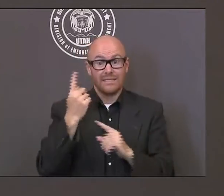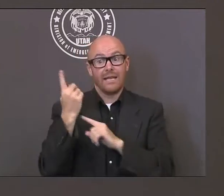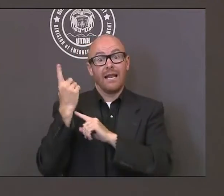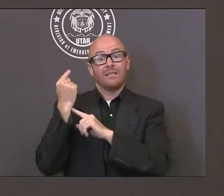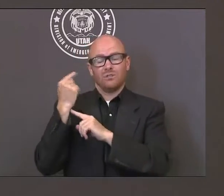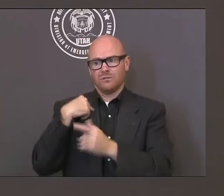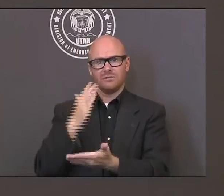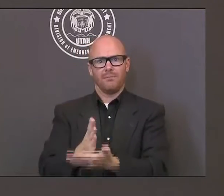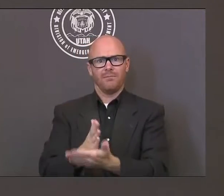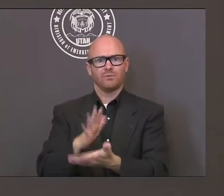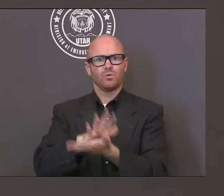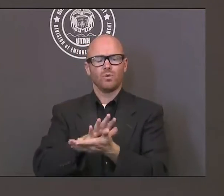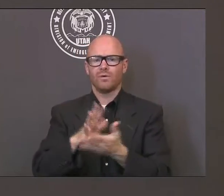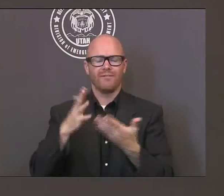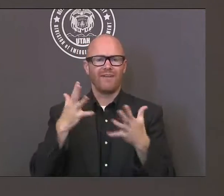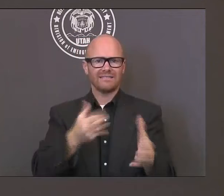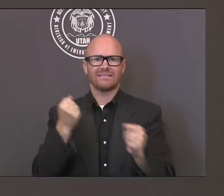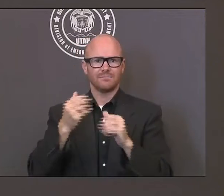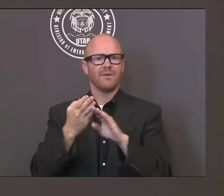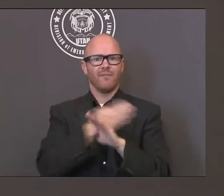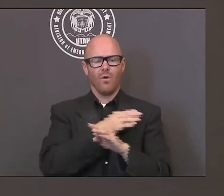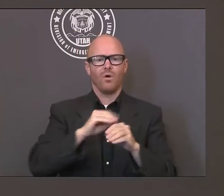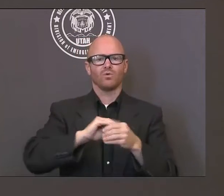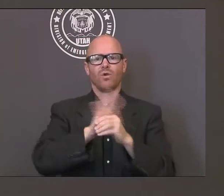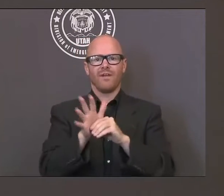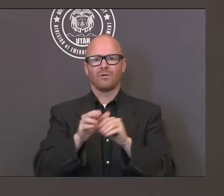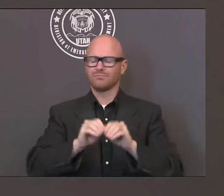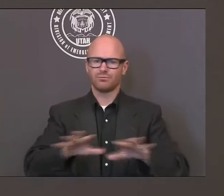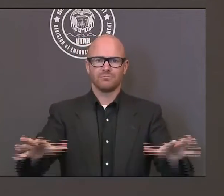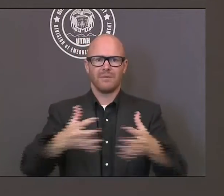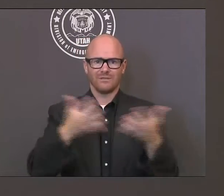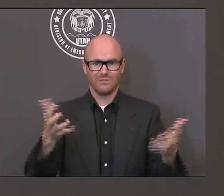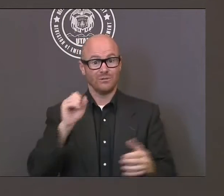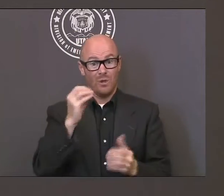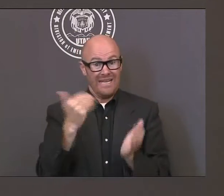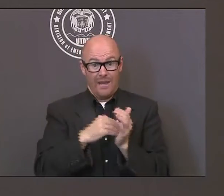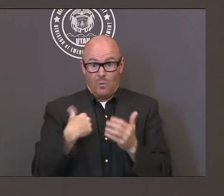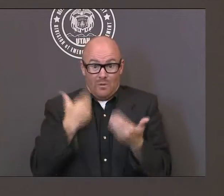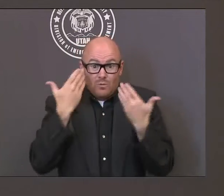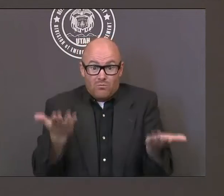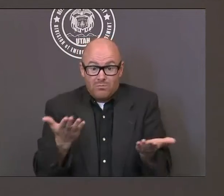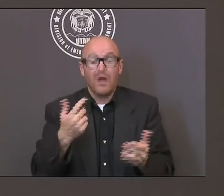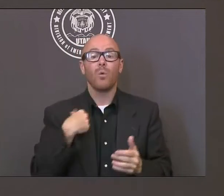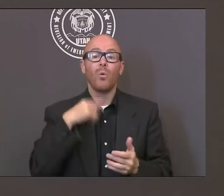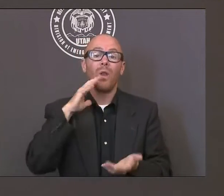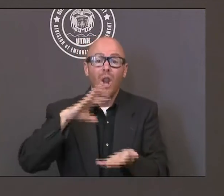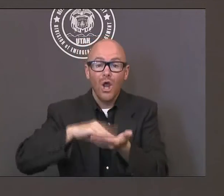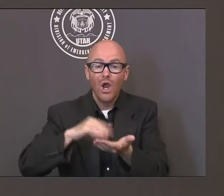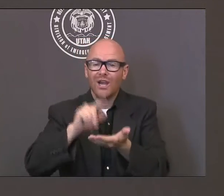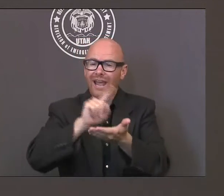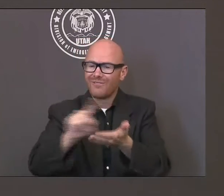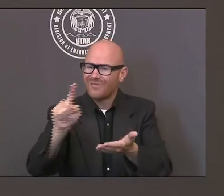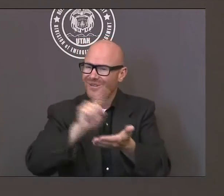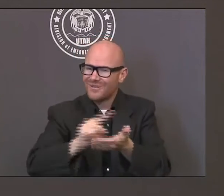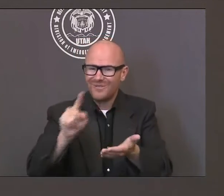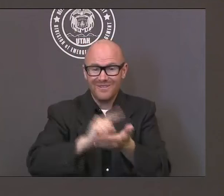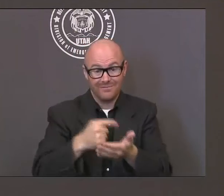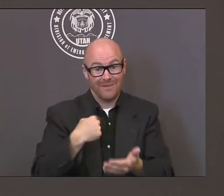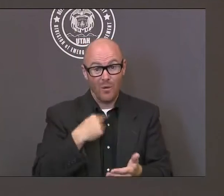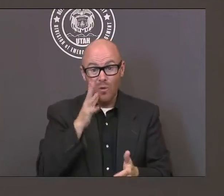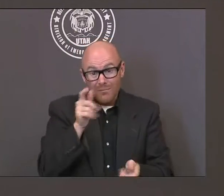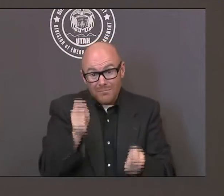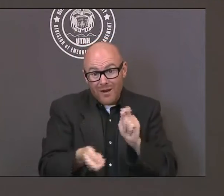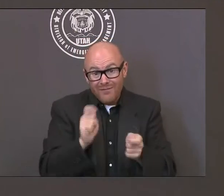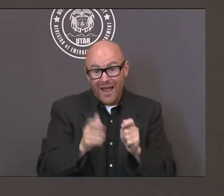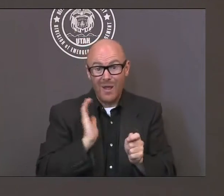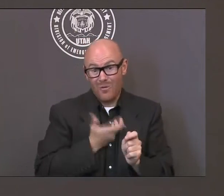a an evolving process and and that manual is certainly a living document so as we learn more and as we progress through the fall with schools we will